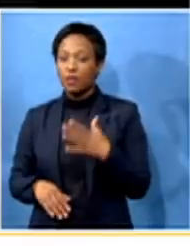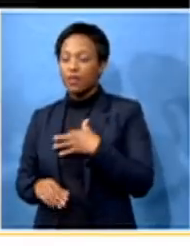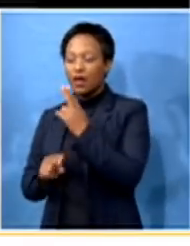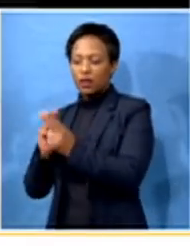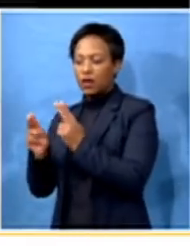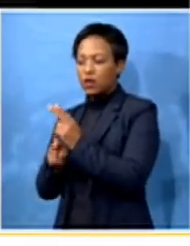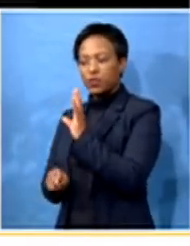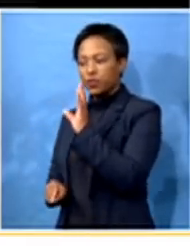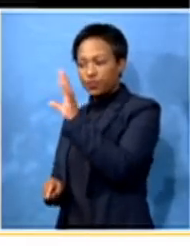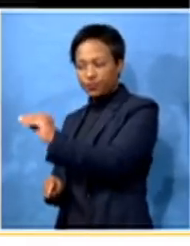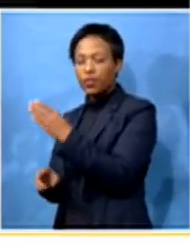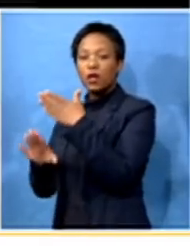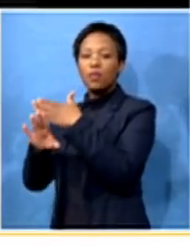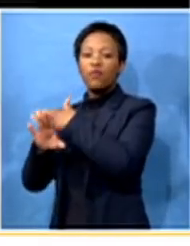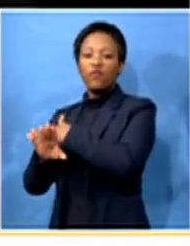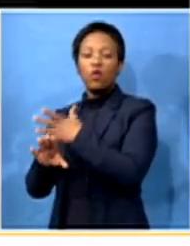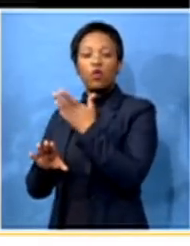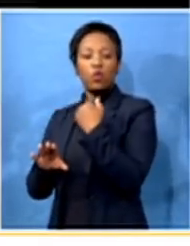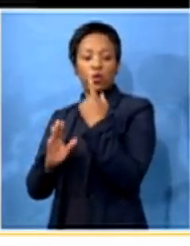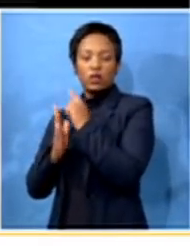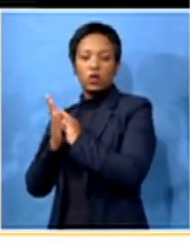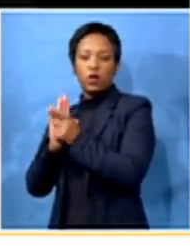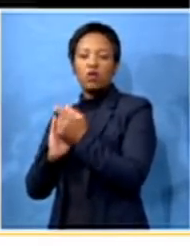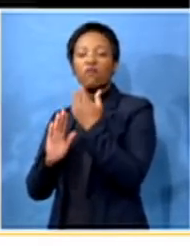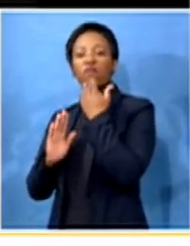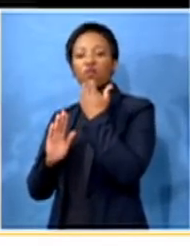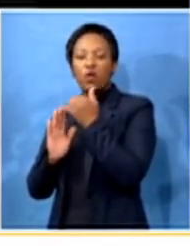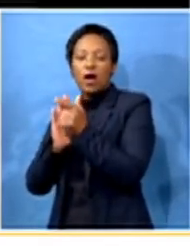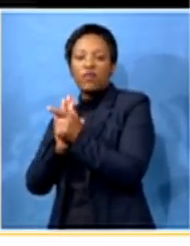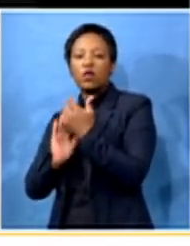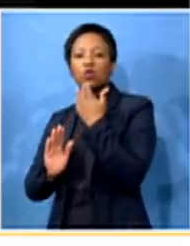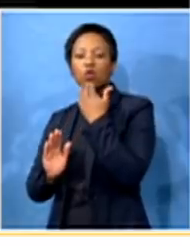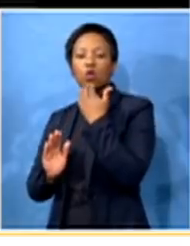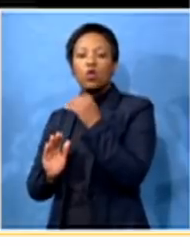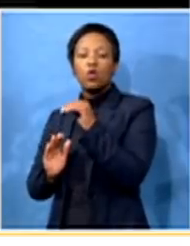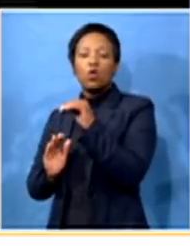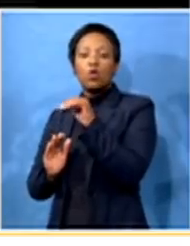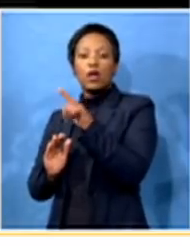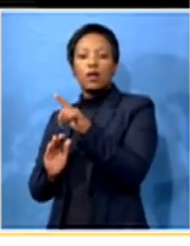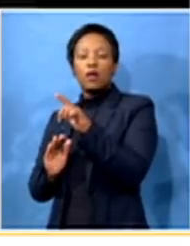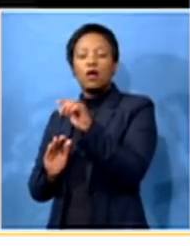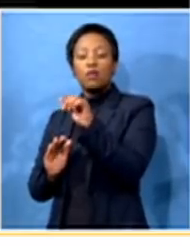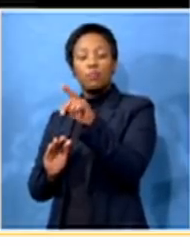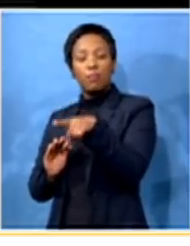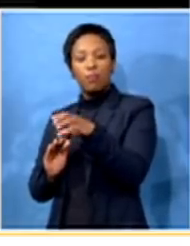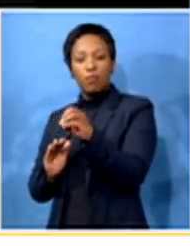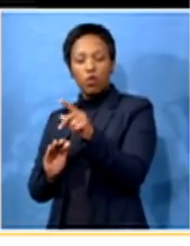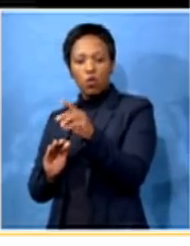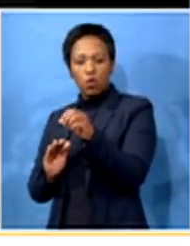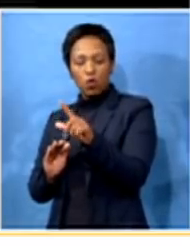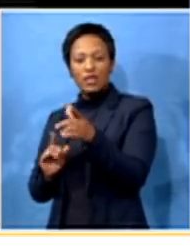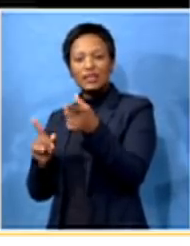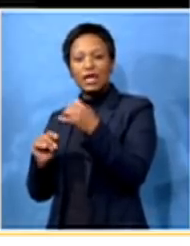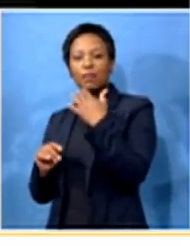had a discussion earlier on this week with Advocate Vusi Piccoli and Eusebius MacKaiser and talking about exactly